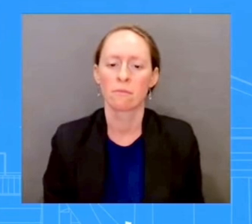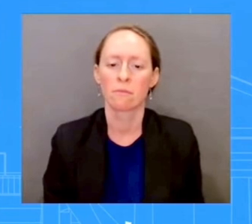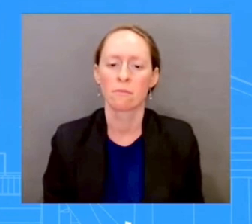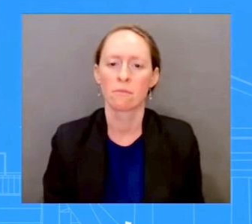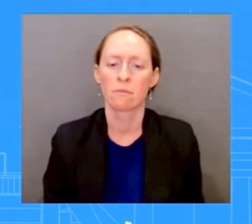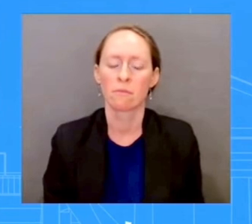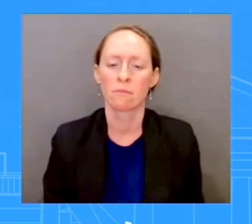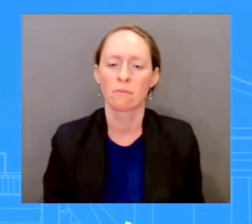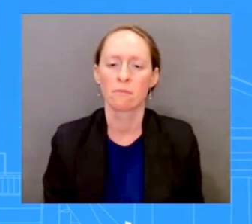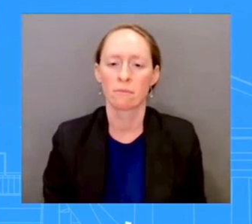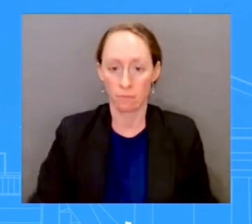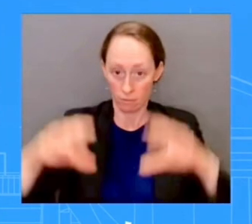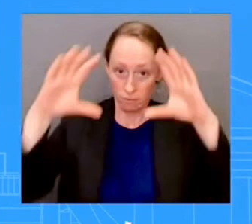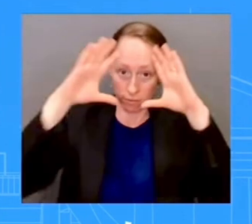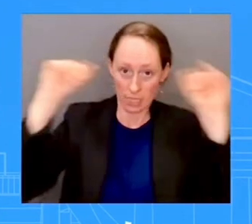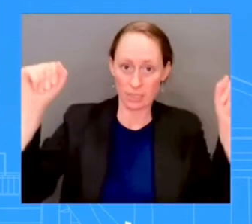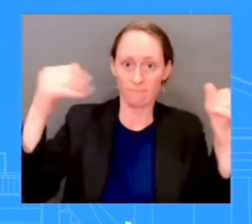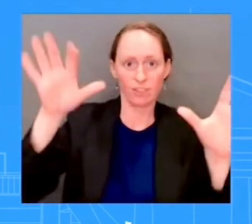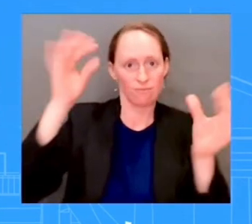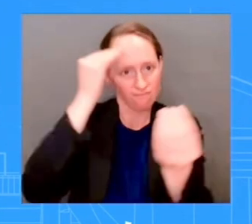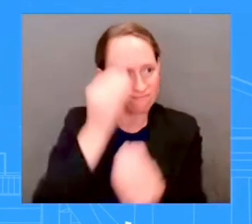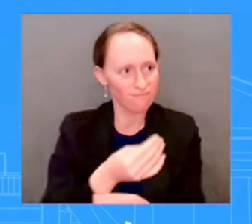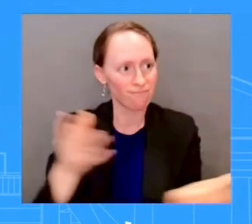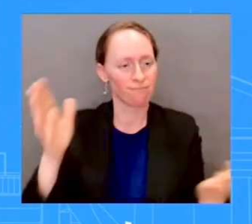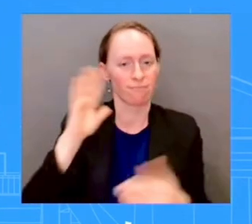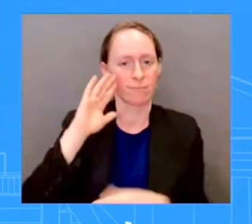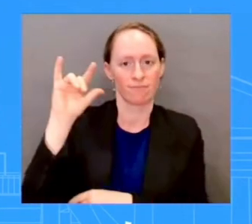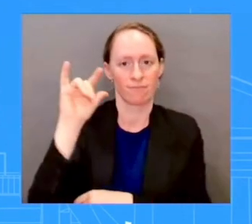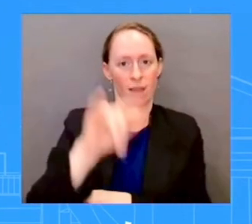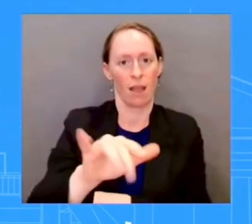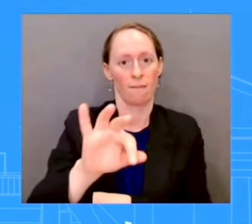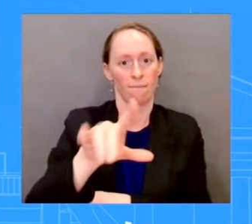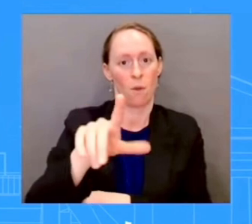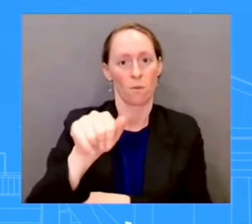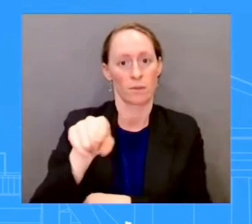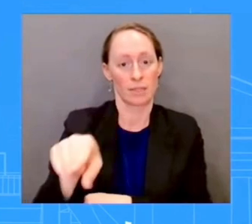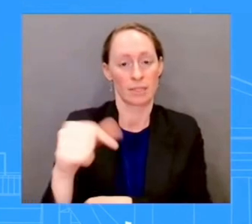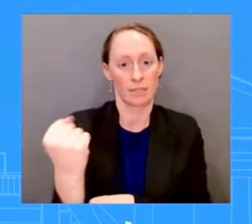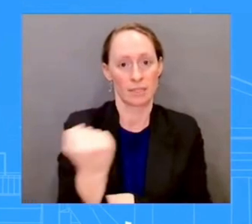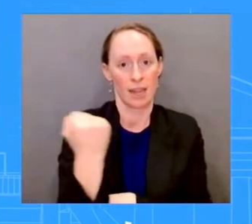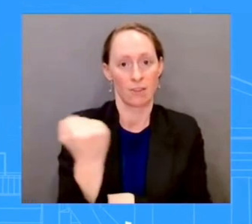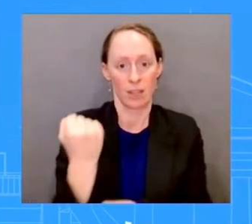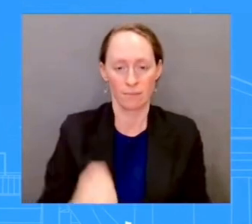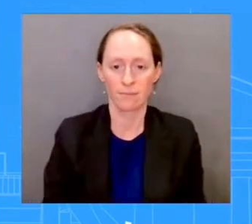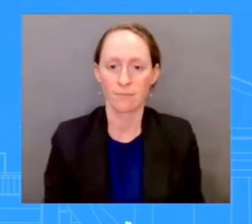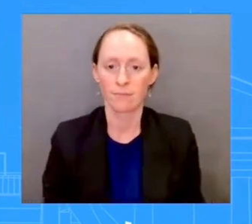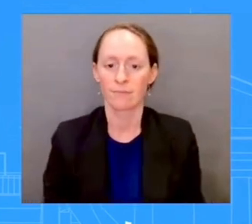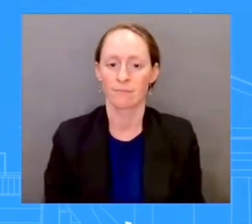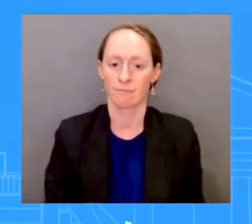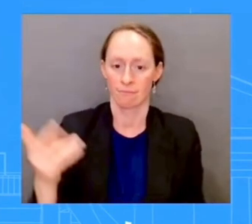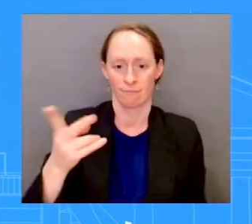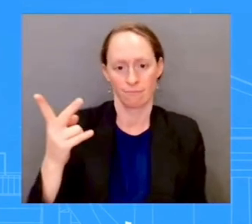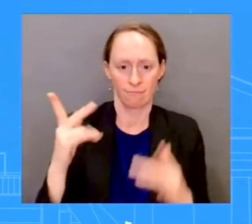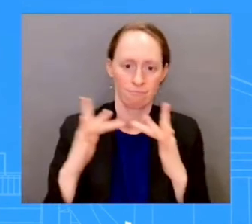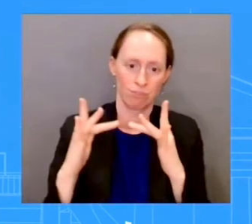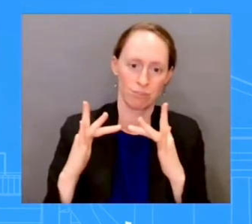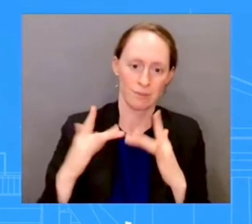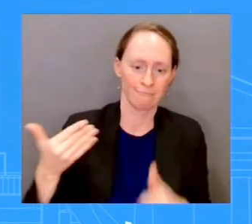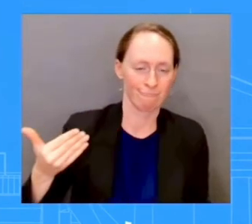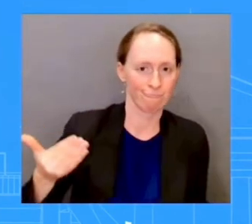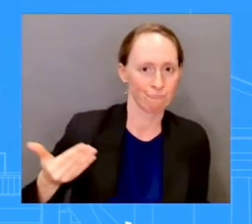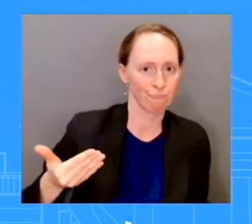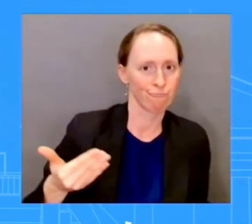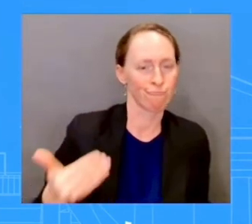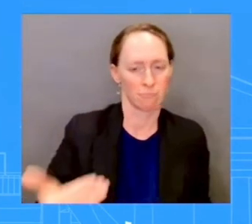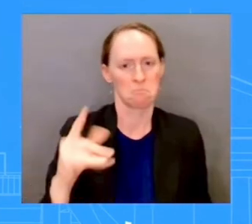have a direct line to Governor DeSantis at this point based on how much they've been speaking. Should we expect the President to be meeting in person with Governor DeSantis?